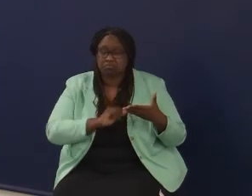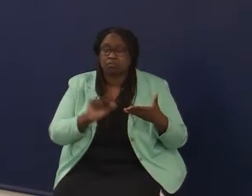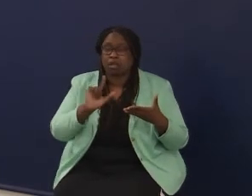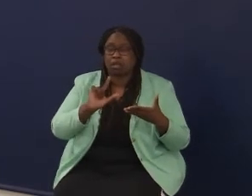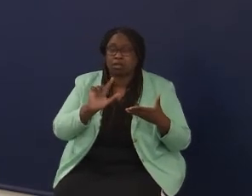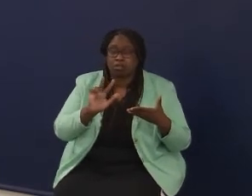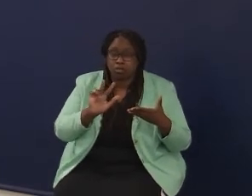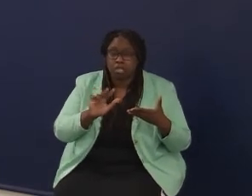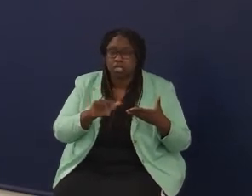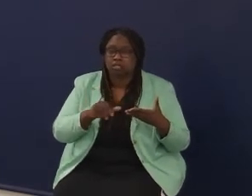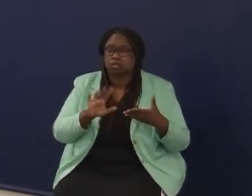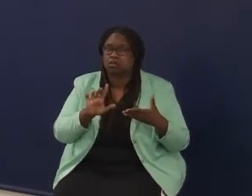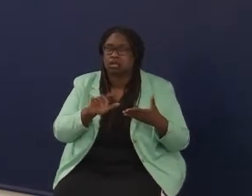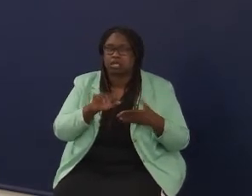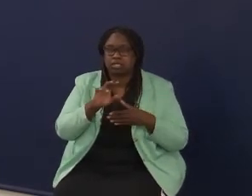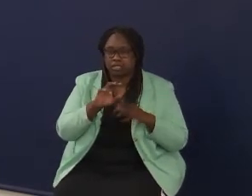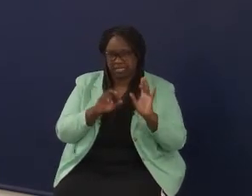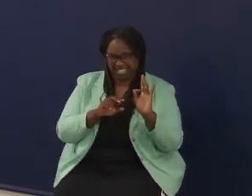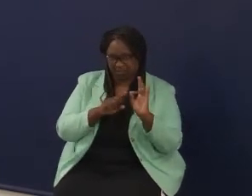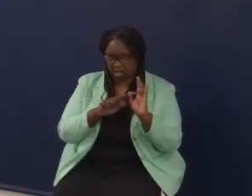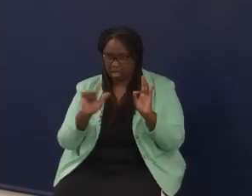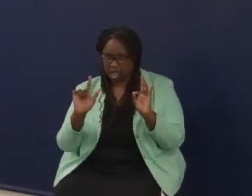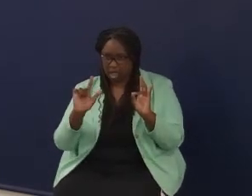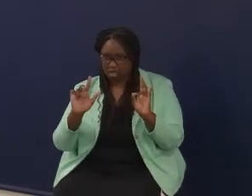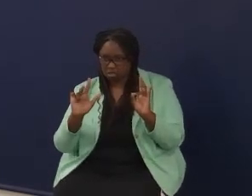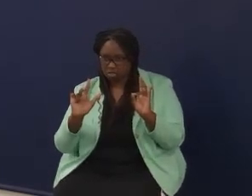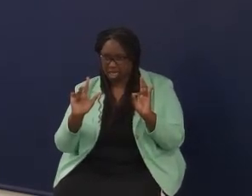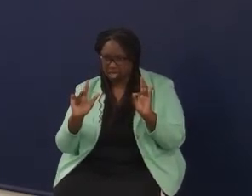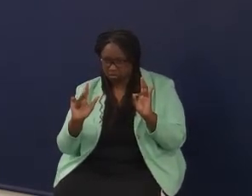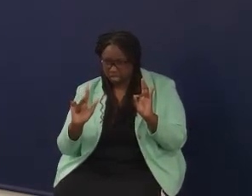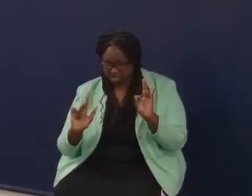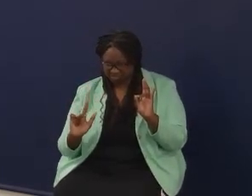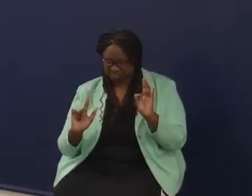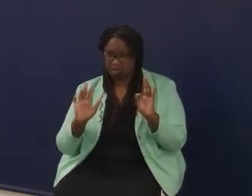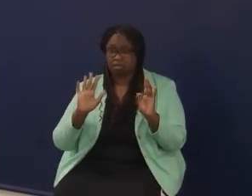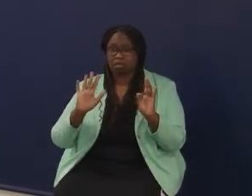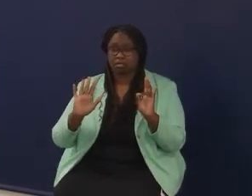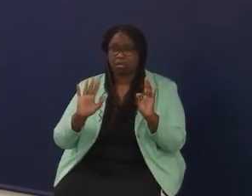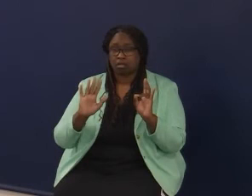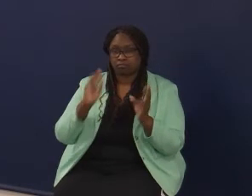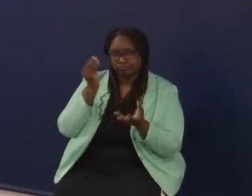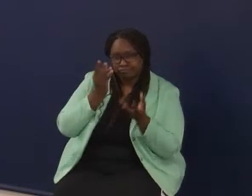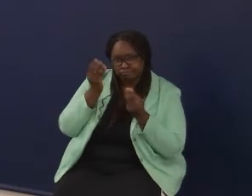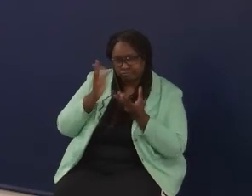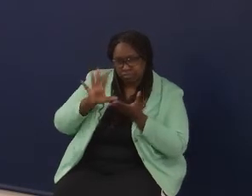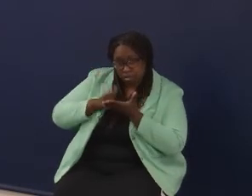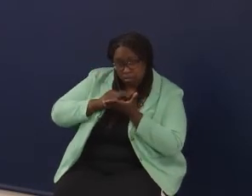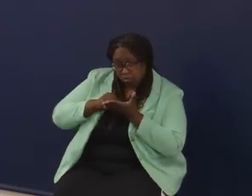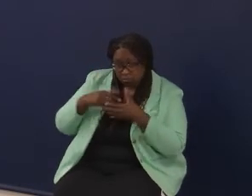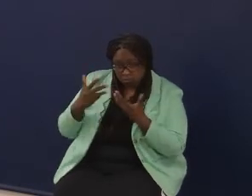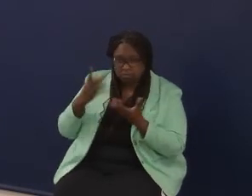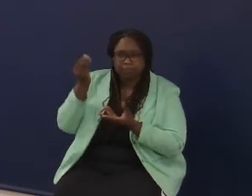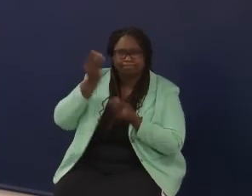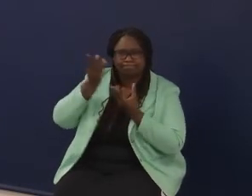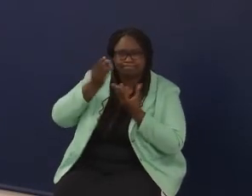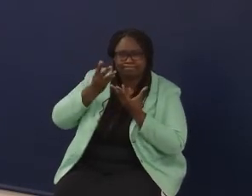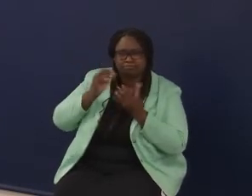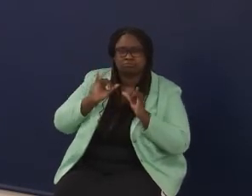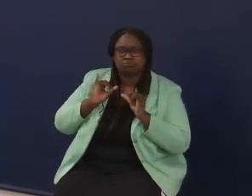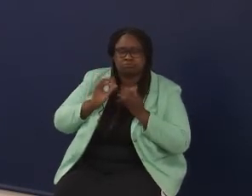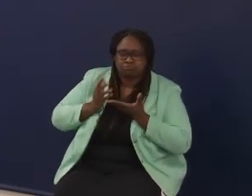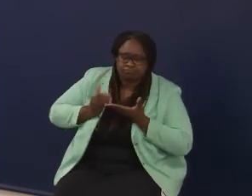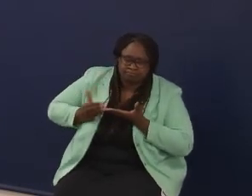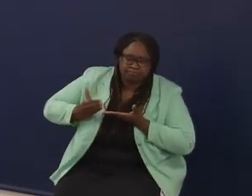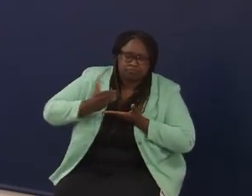L3s or L7 or the seven L3s, the opportunity to bubble up their learnings to you is going to be important. Okay.